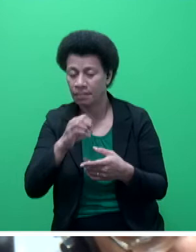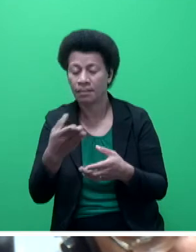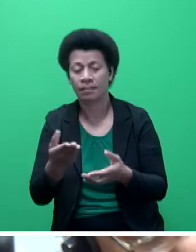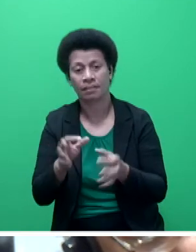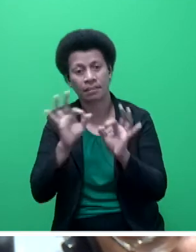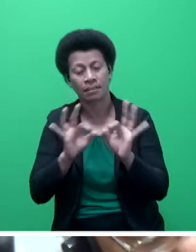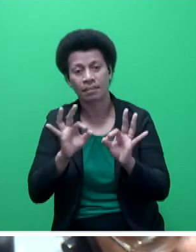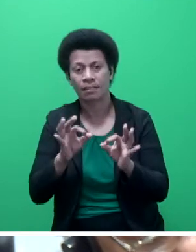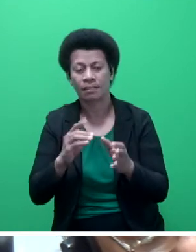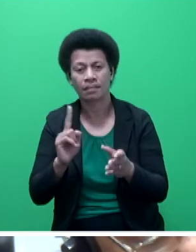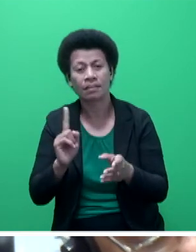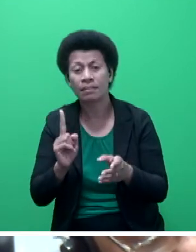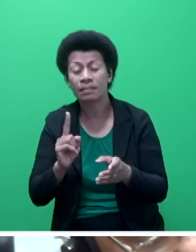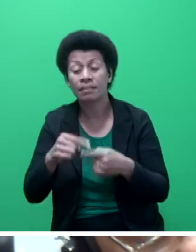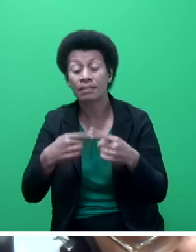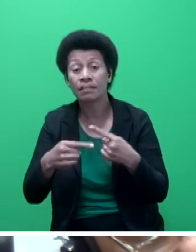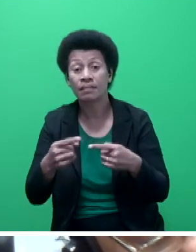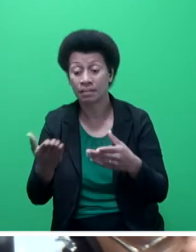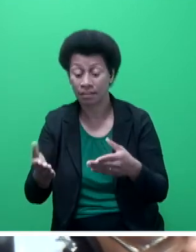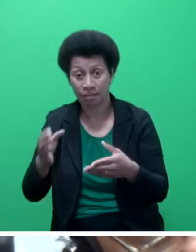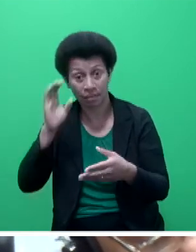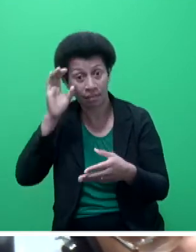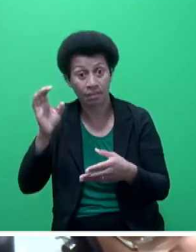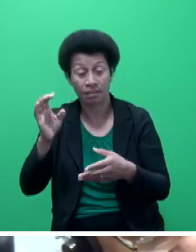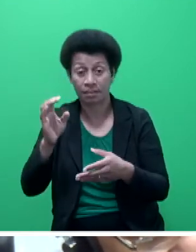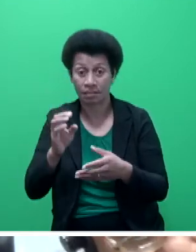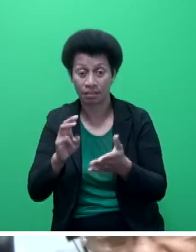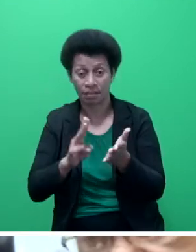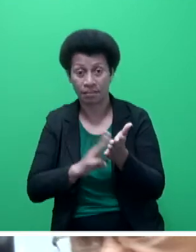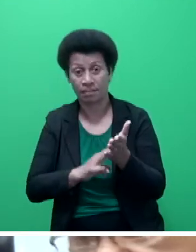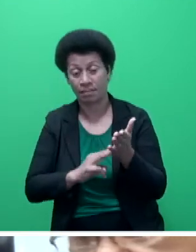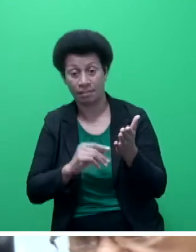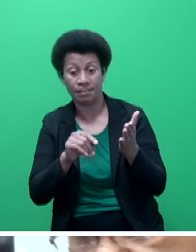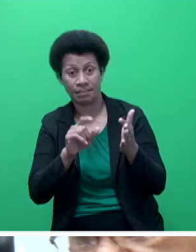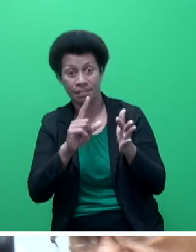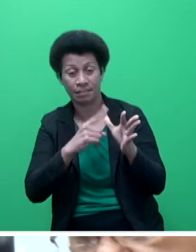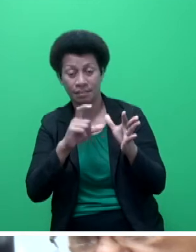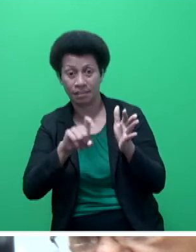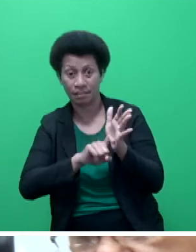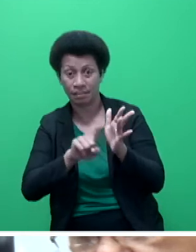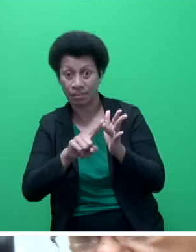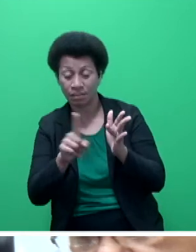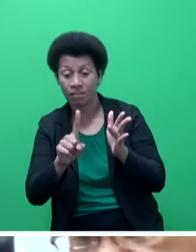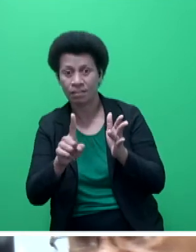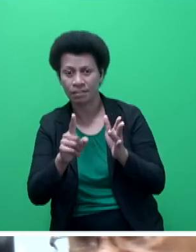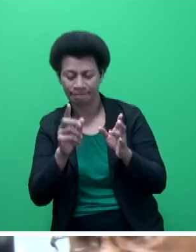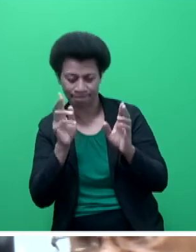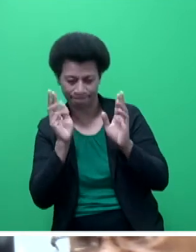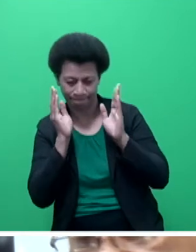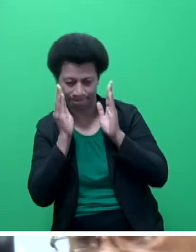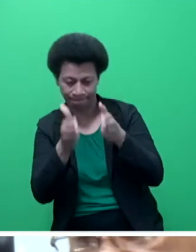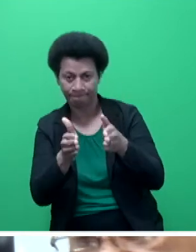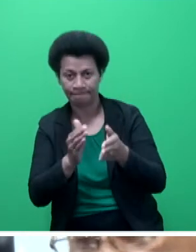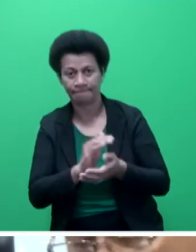as a whole from a macro perspective. Nobody looked at that, Mr Speaker, and that is the problem, Mr Speaker, Sir. Mr Speaker,